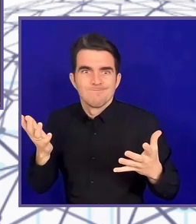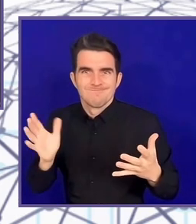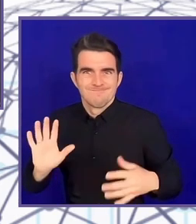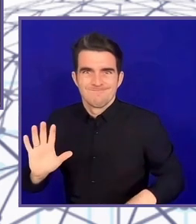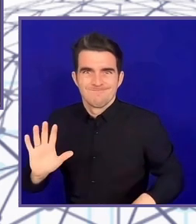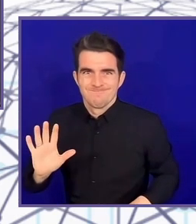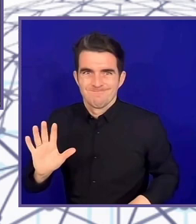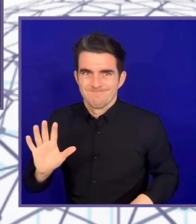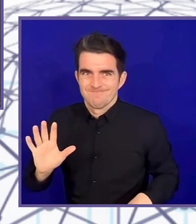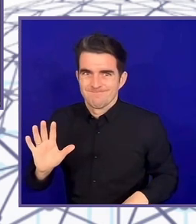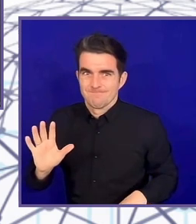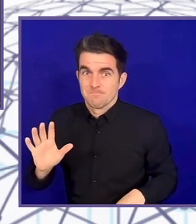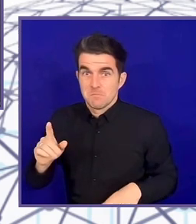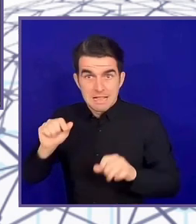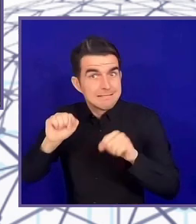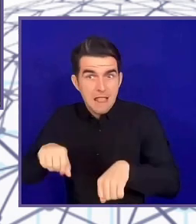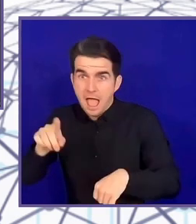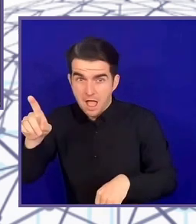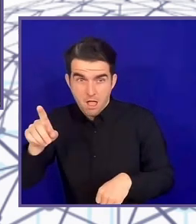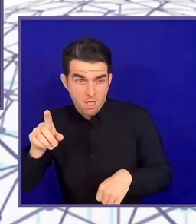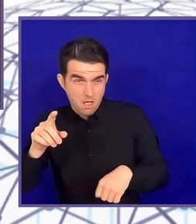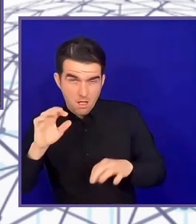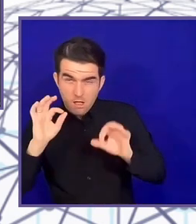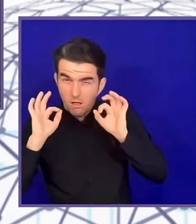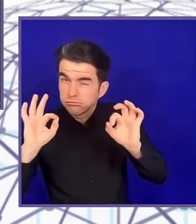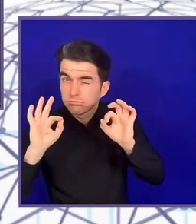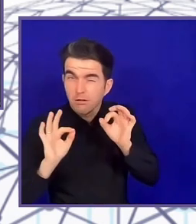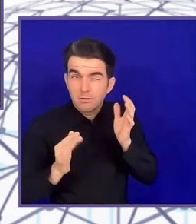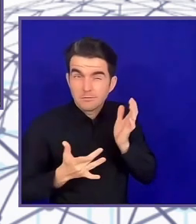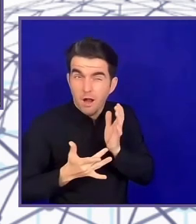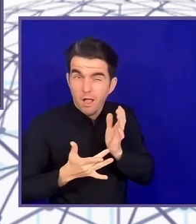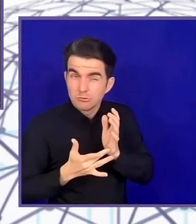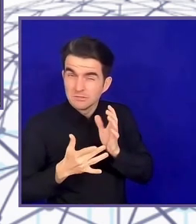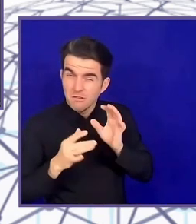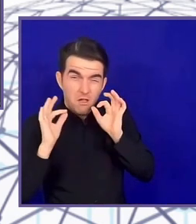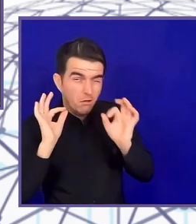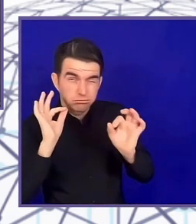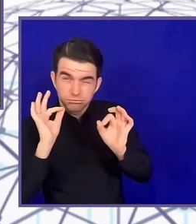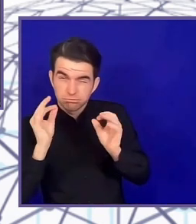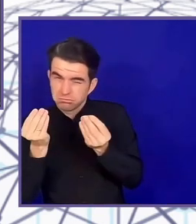slows down the person and makes them less efficient. And three,